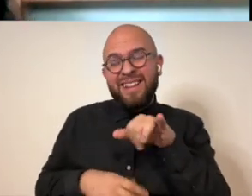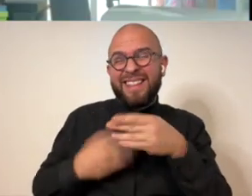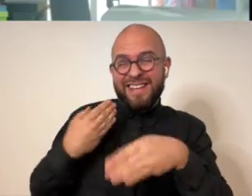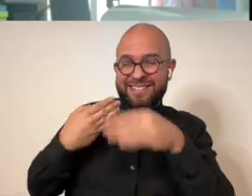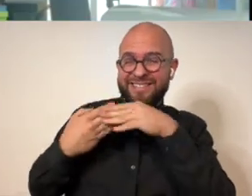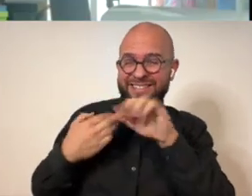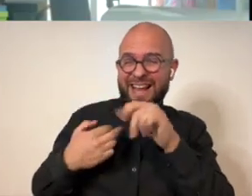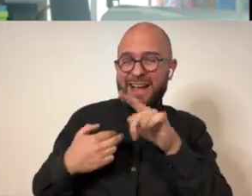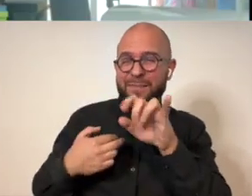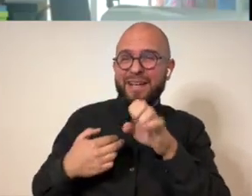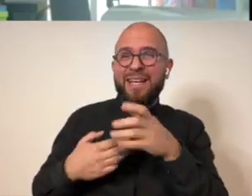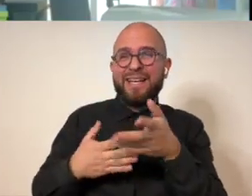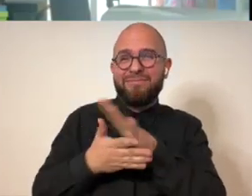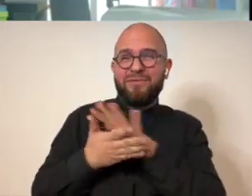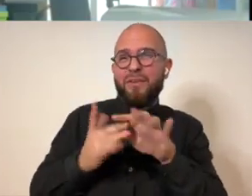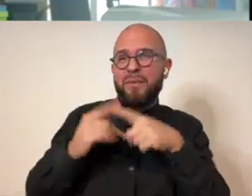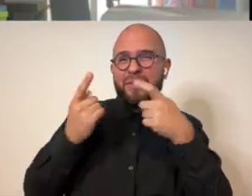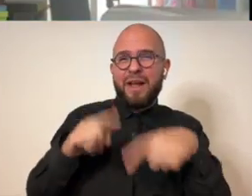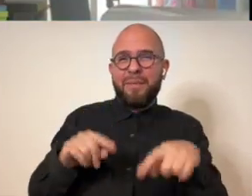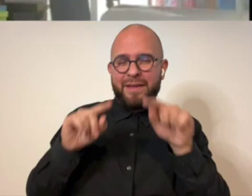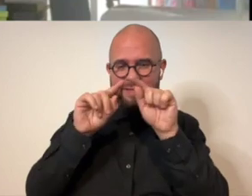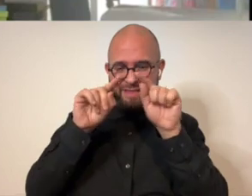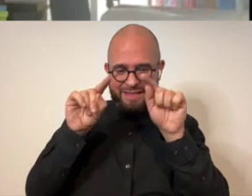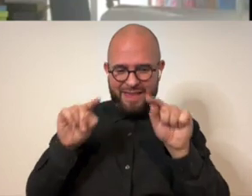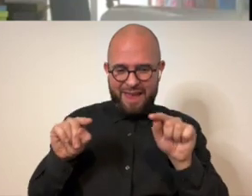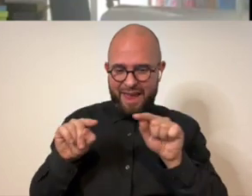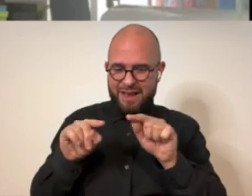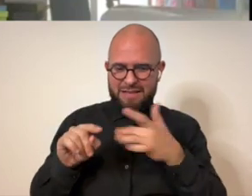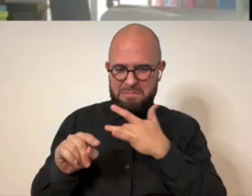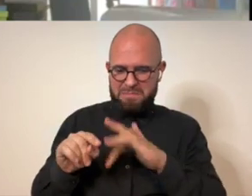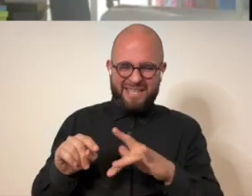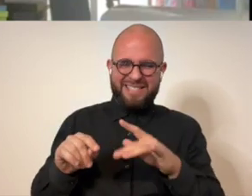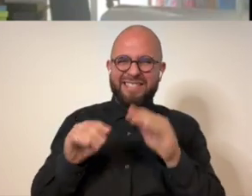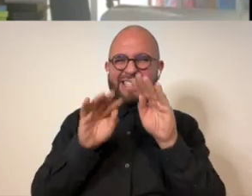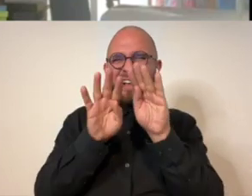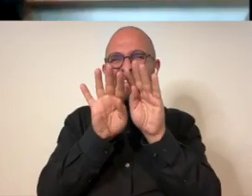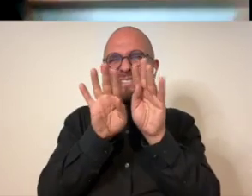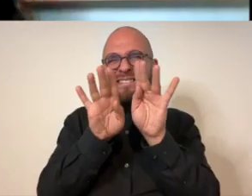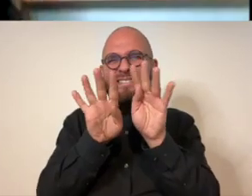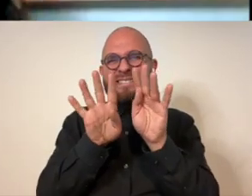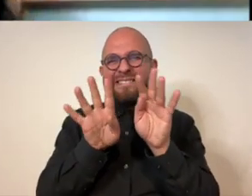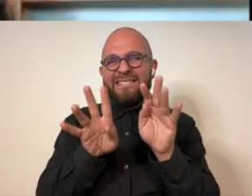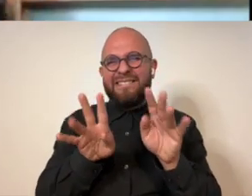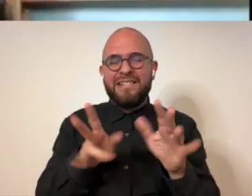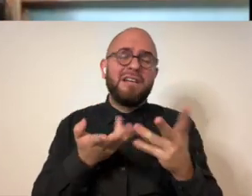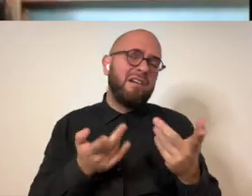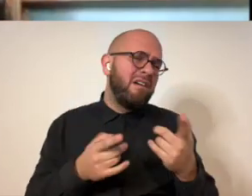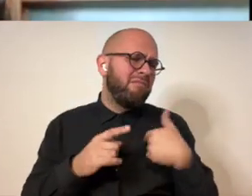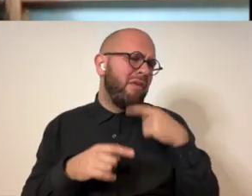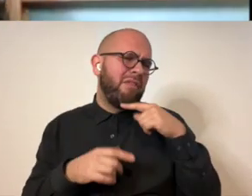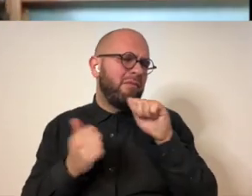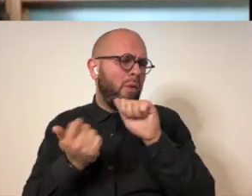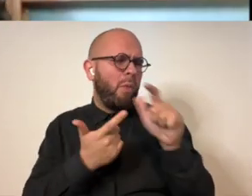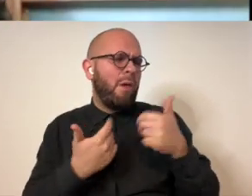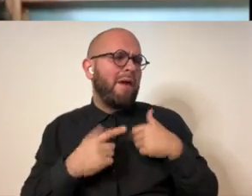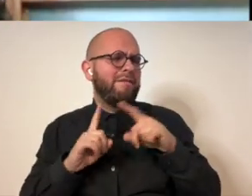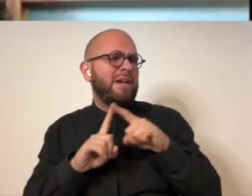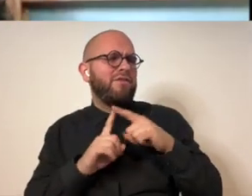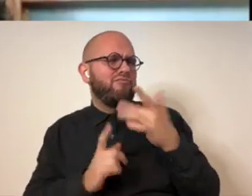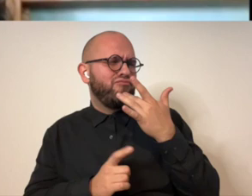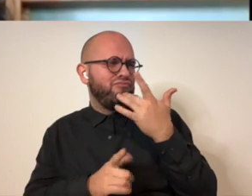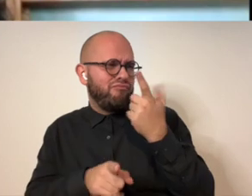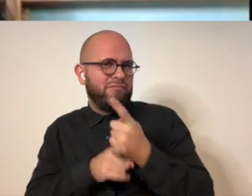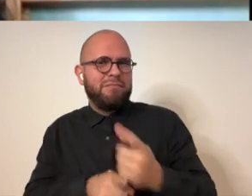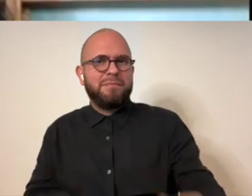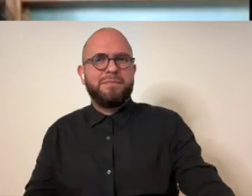applique is gorgeous i just always my eyes get frayed i'm not good you know everybody's got different ways